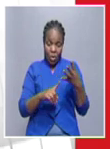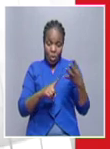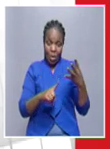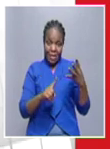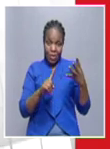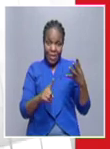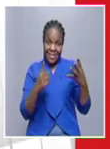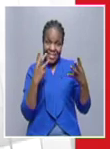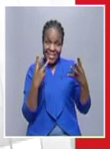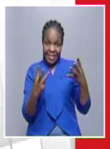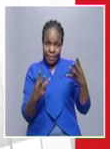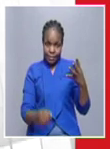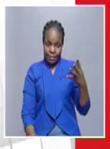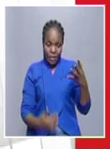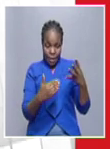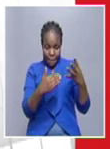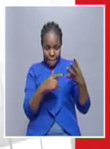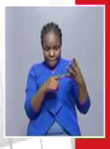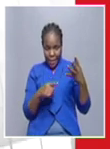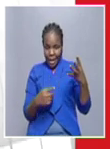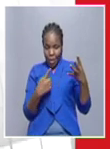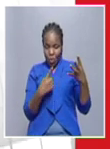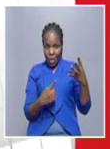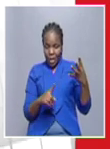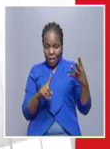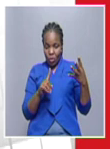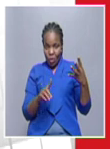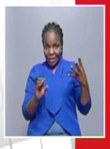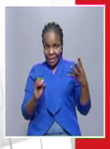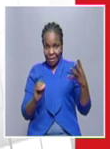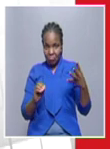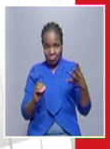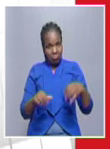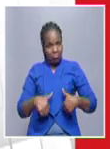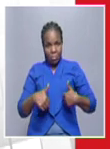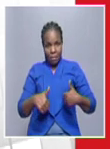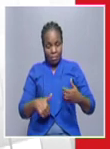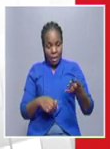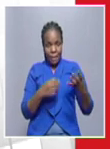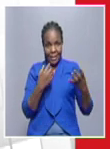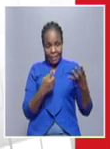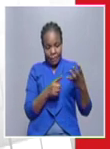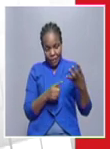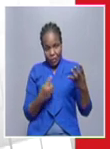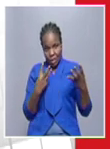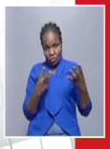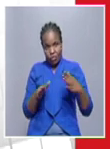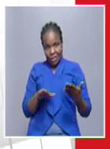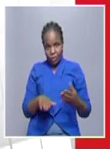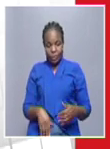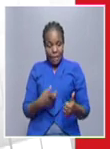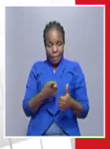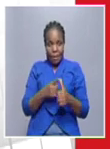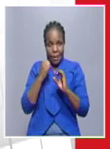a 110 had recovered and there were three deaths you know to donjupa region